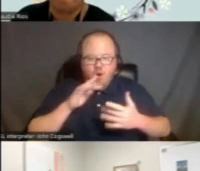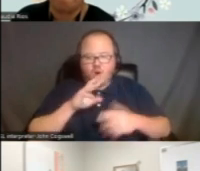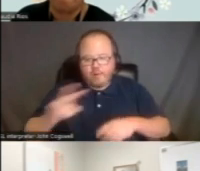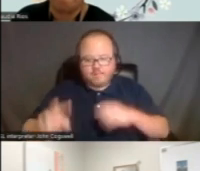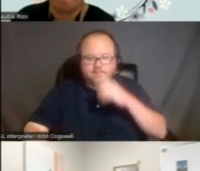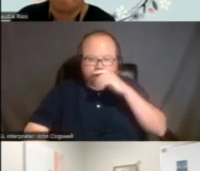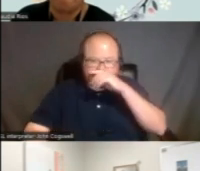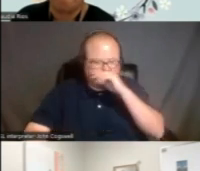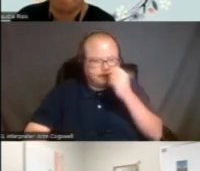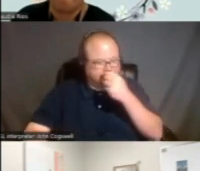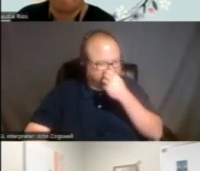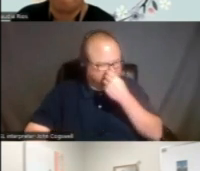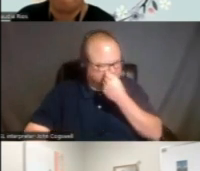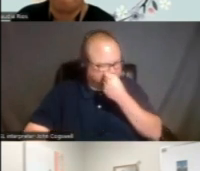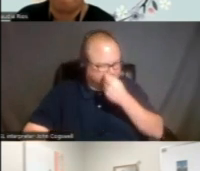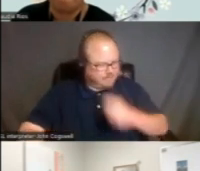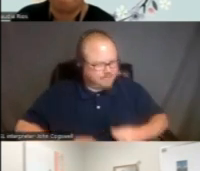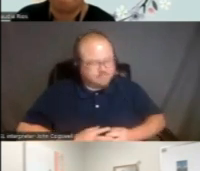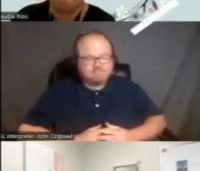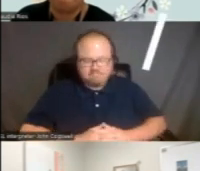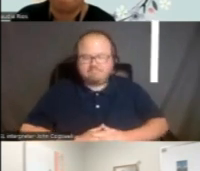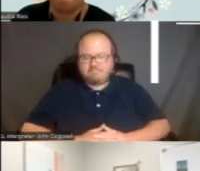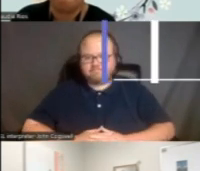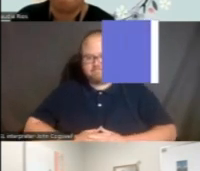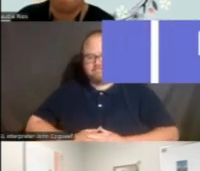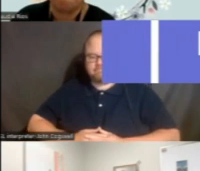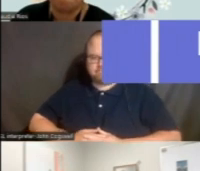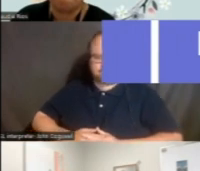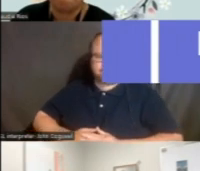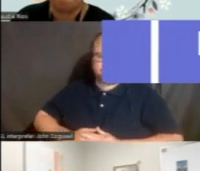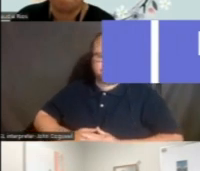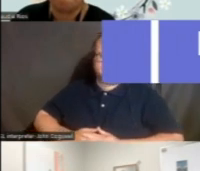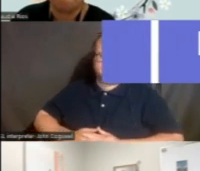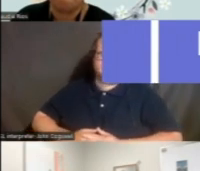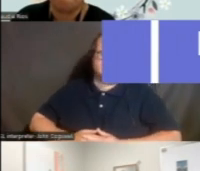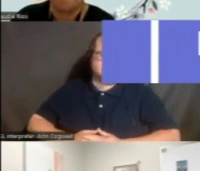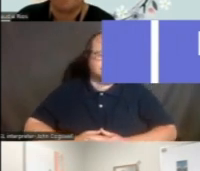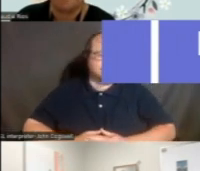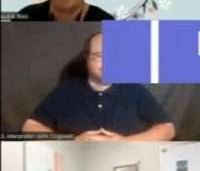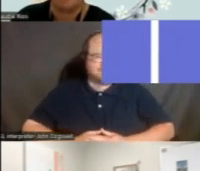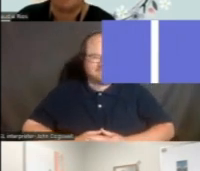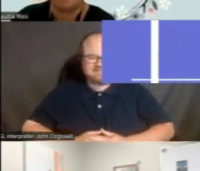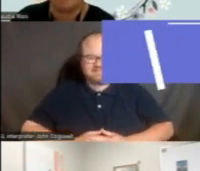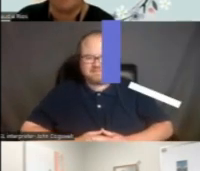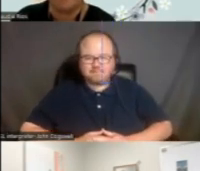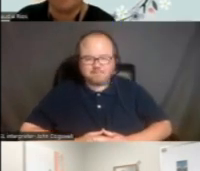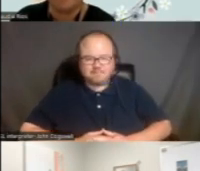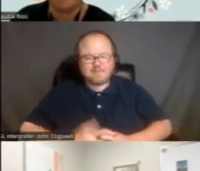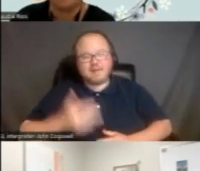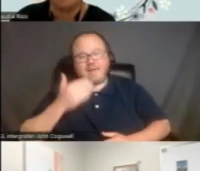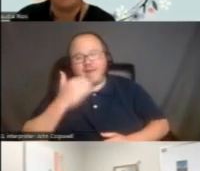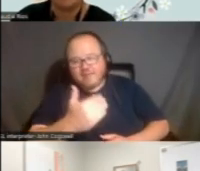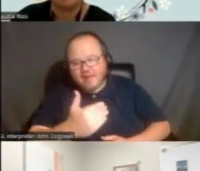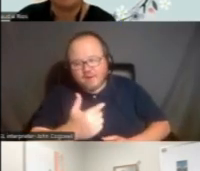calendar if can share the links in the chat, that would be great. Yes. I will. And thank you so much. And congratulations on winning. Thank